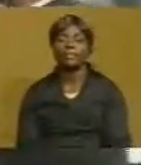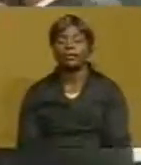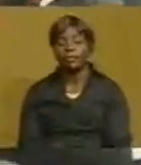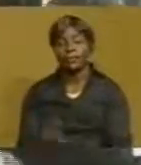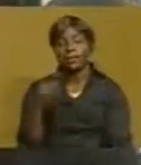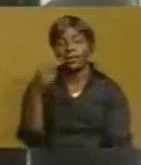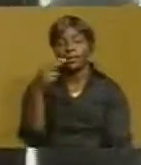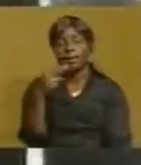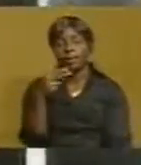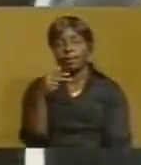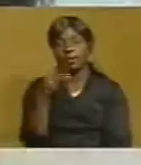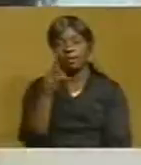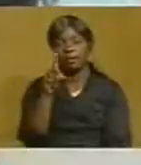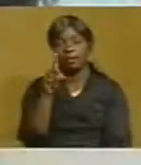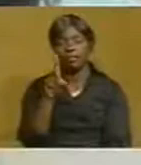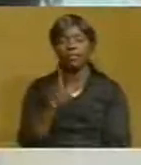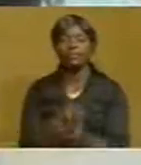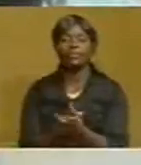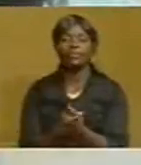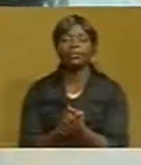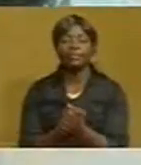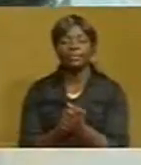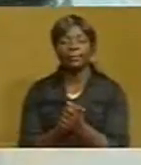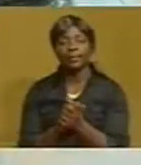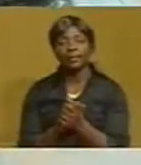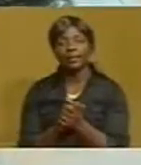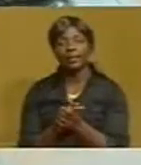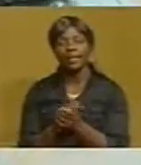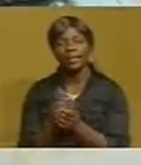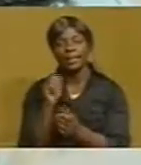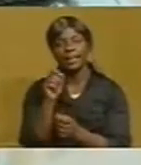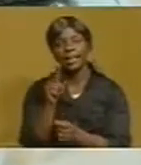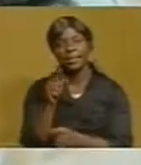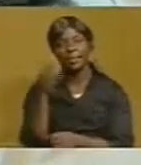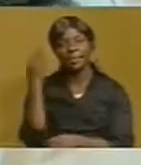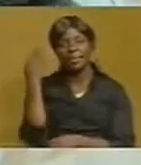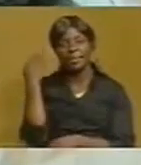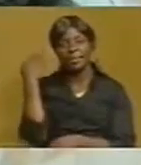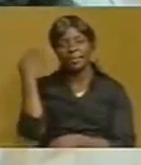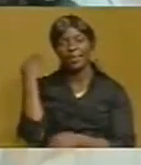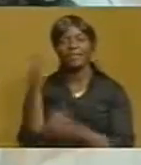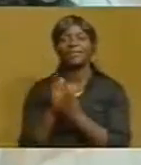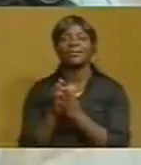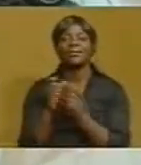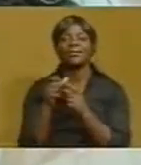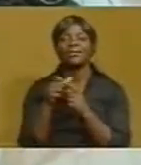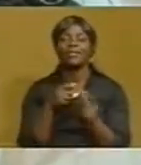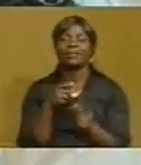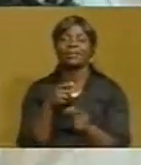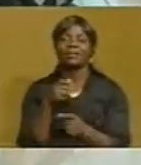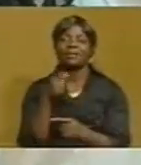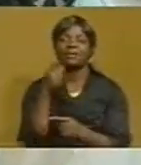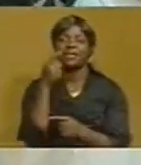HTD's market share has grown steadily over the years from less than 1% in 1994 to 9%.